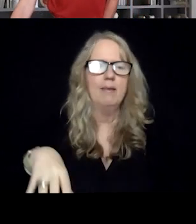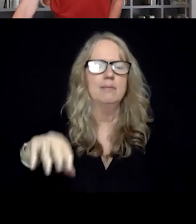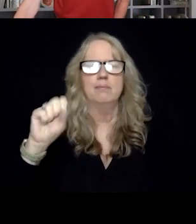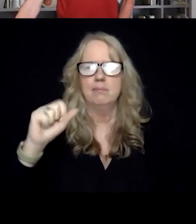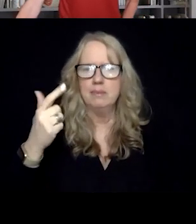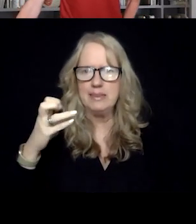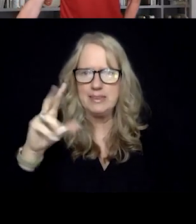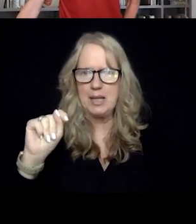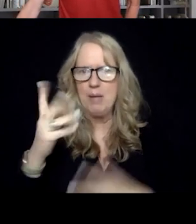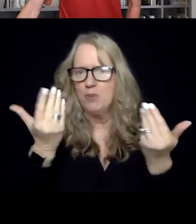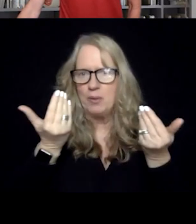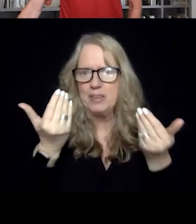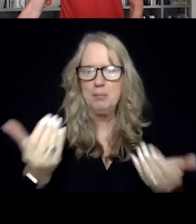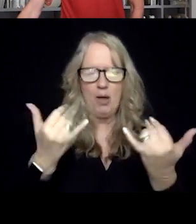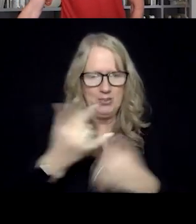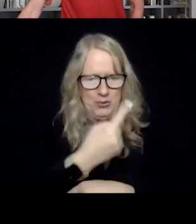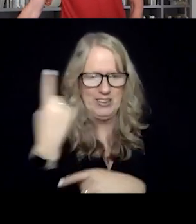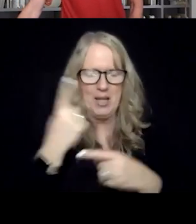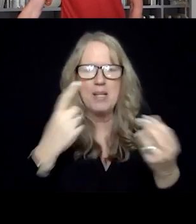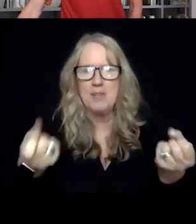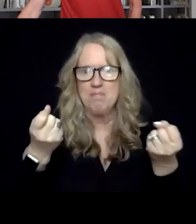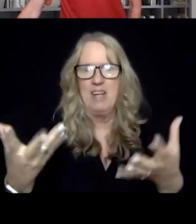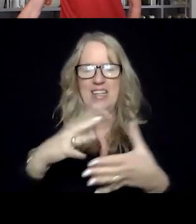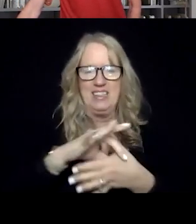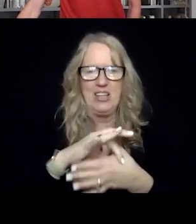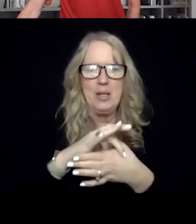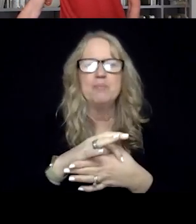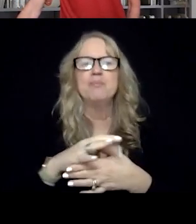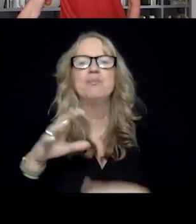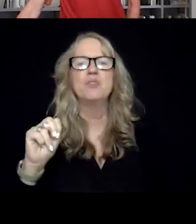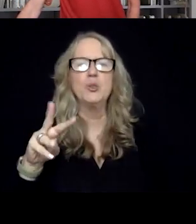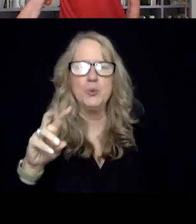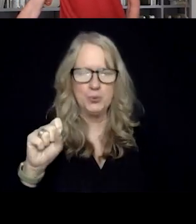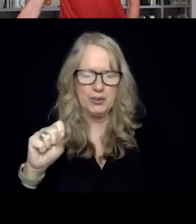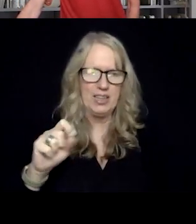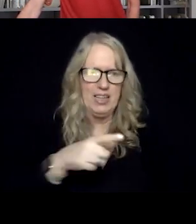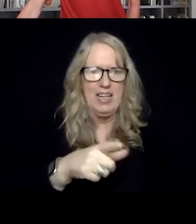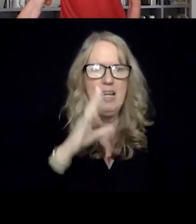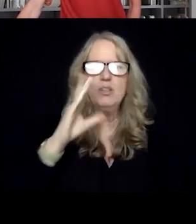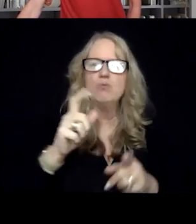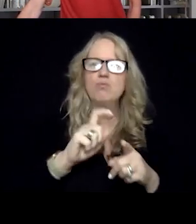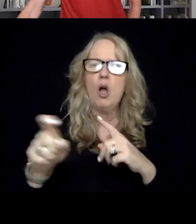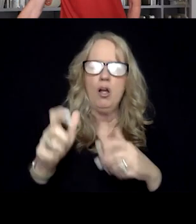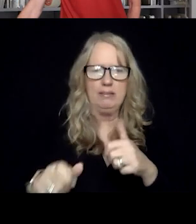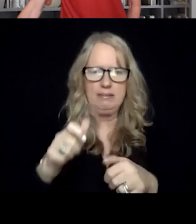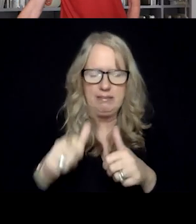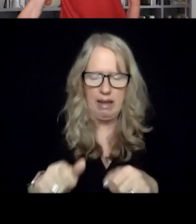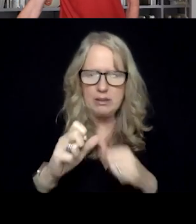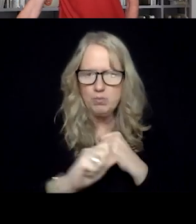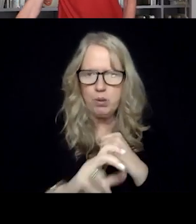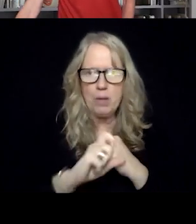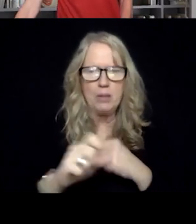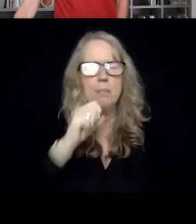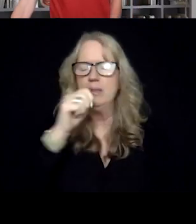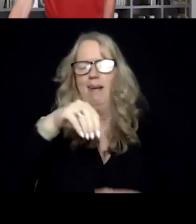And I'm going to keep on moving today because we got a lot of content in the news. This is call or text 988 promotional, but it's not